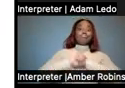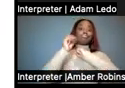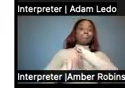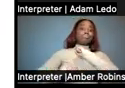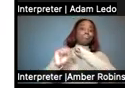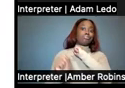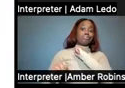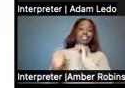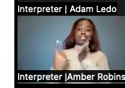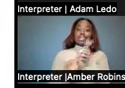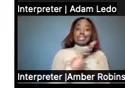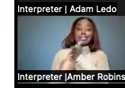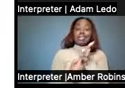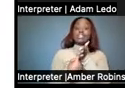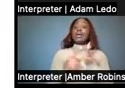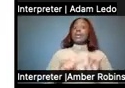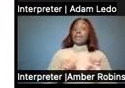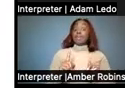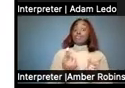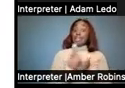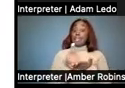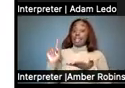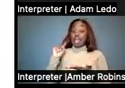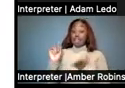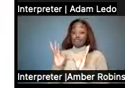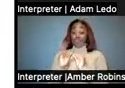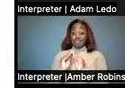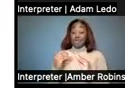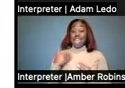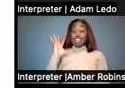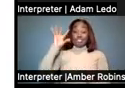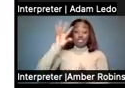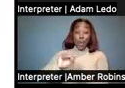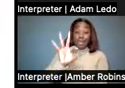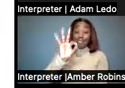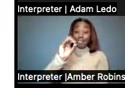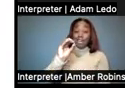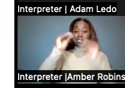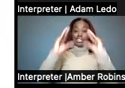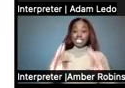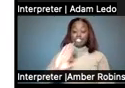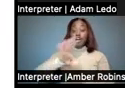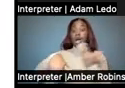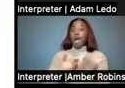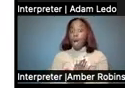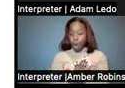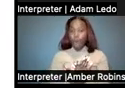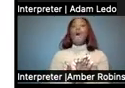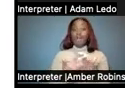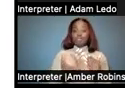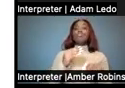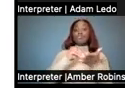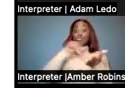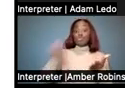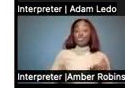when I was at a session last week, there were 90 teachers in my room, and it was all on kids with moderate and severe disabilities. 90